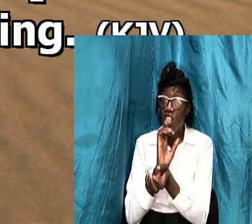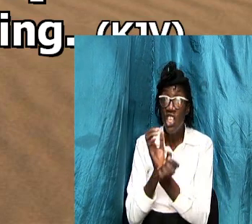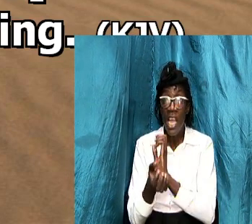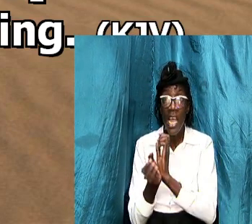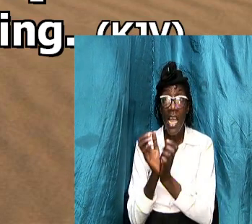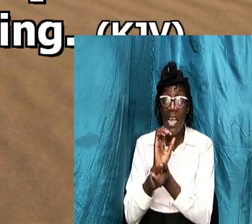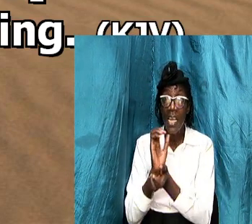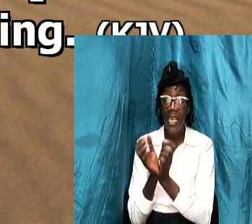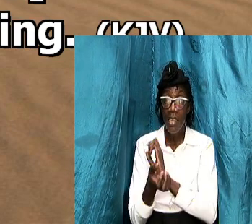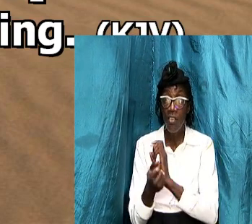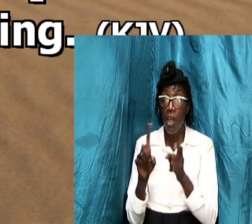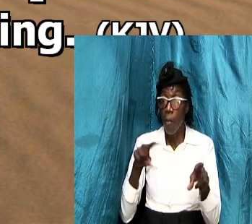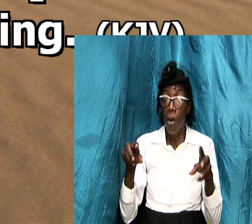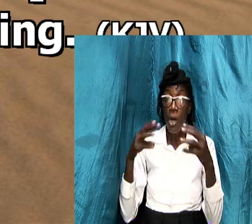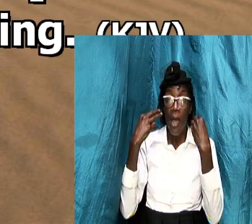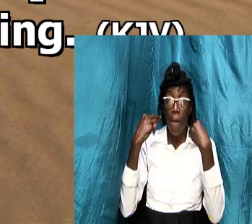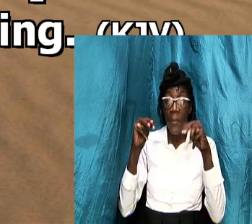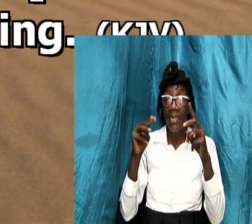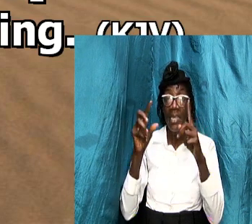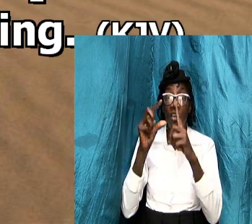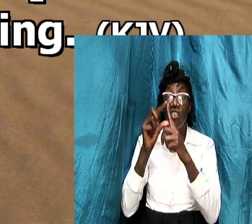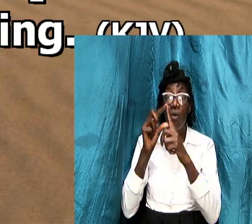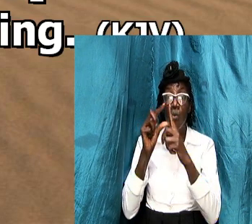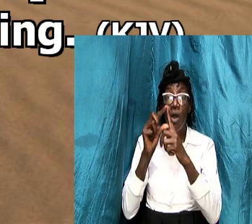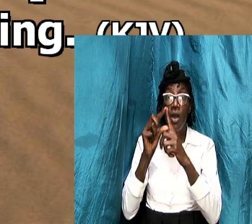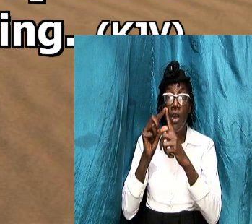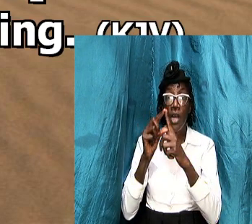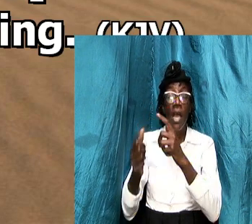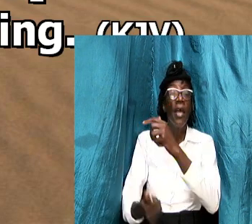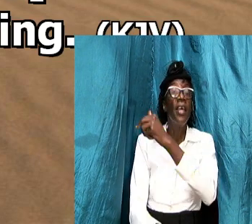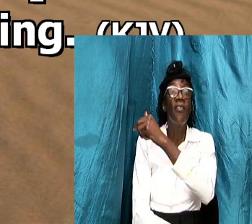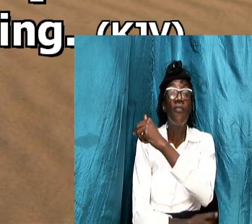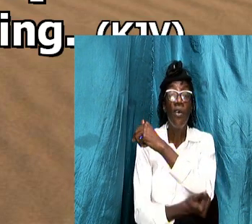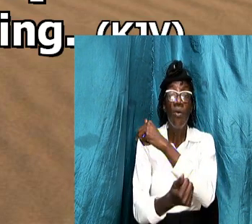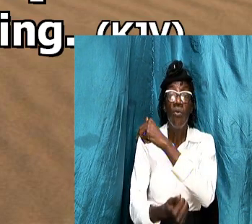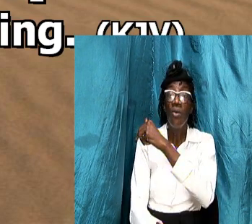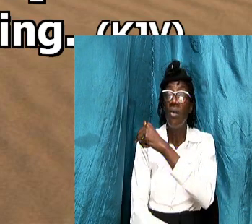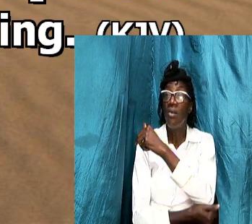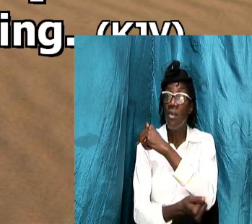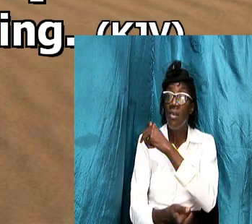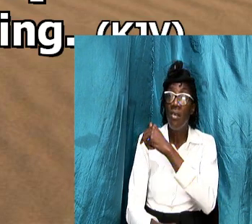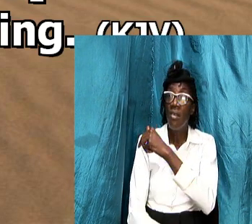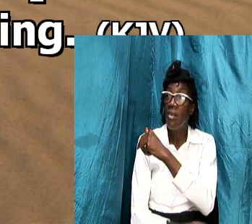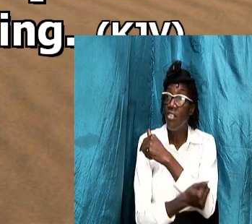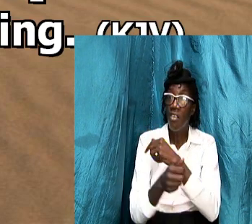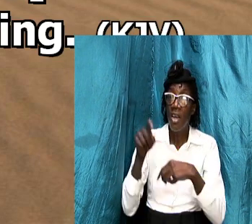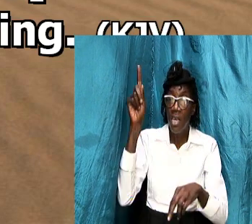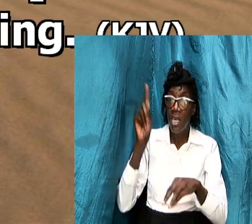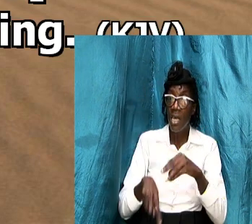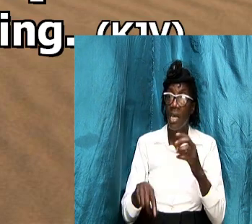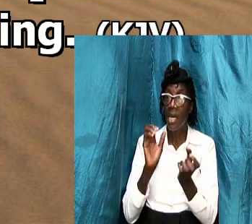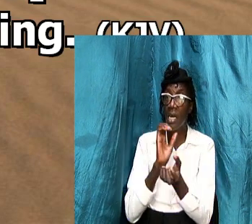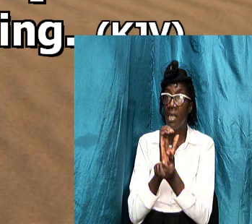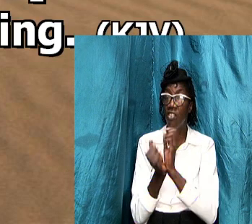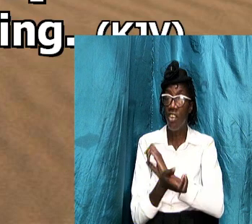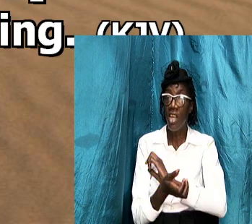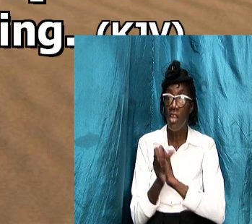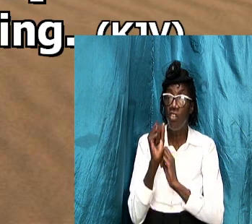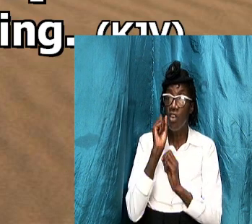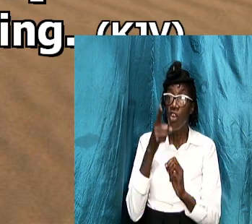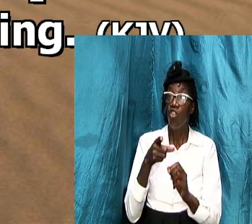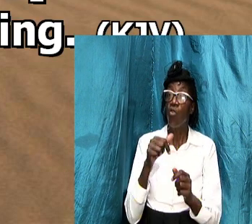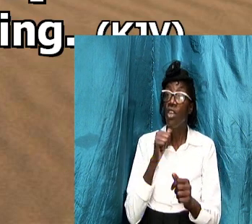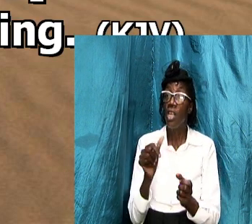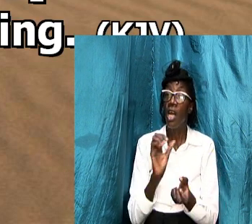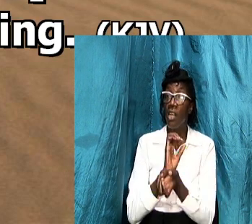but the message the word the foundation of things brothers and sisters cannot change and should not change